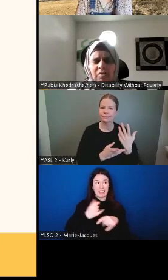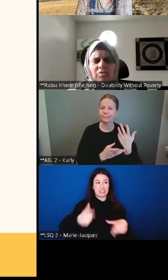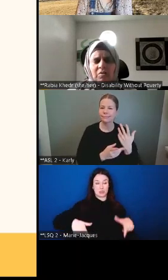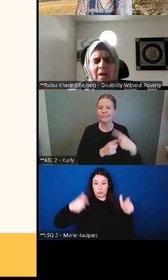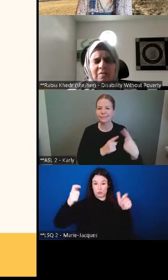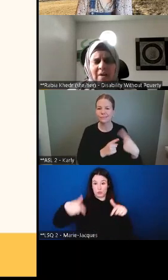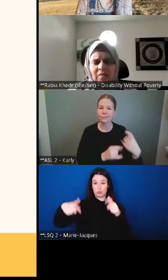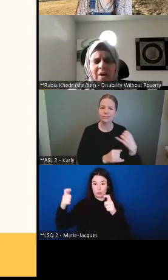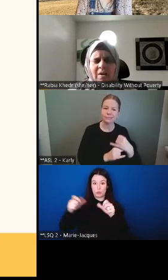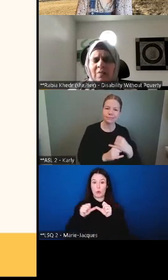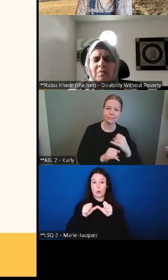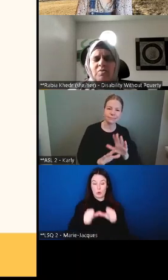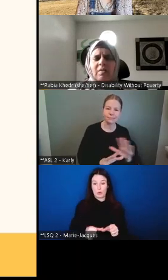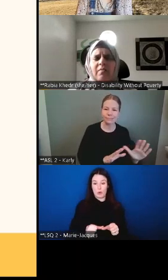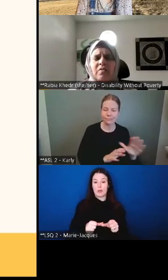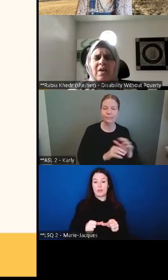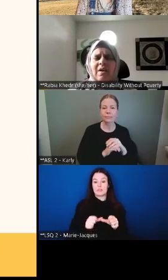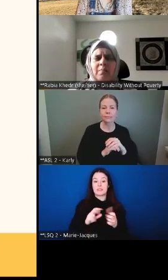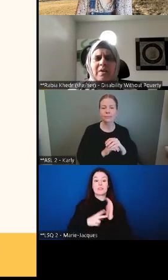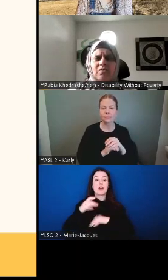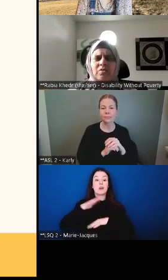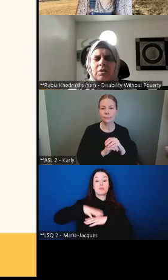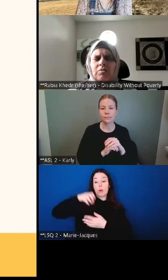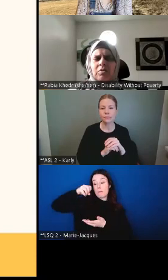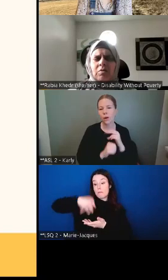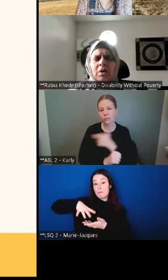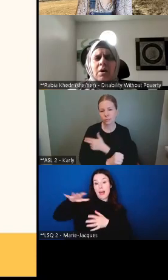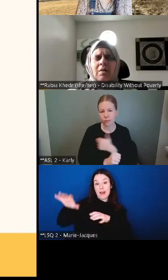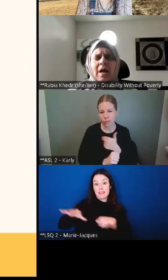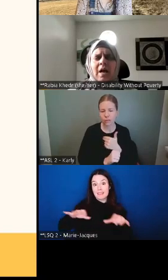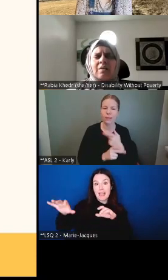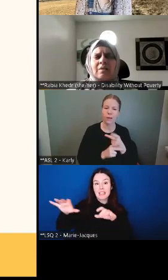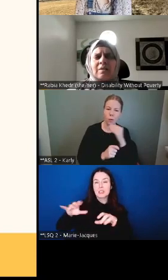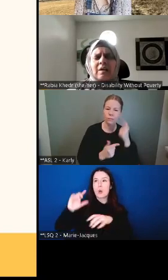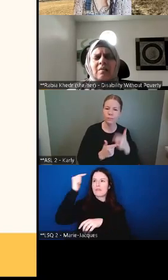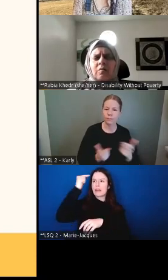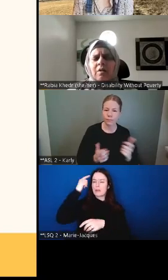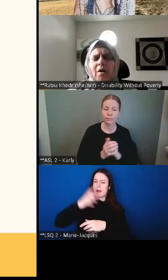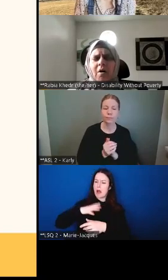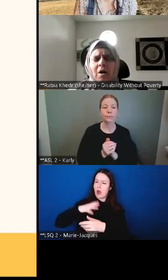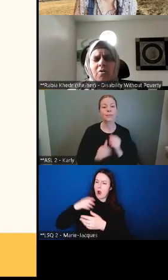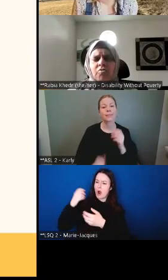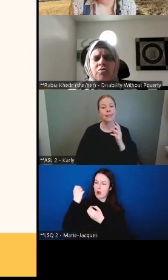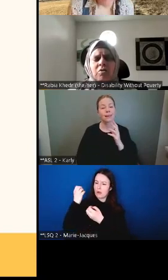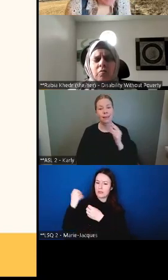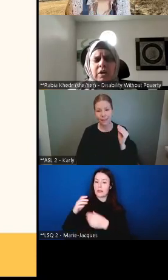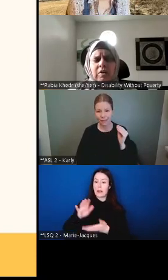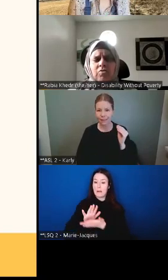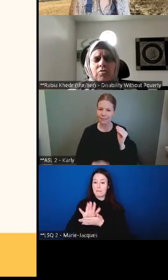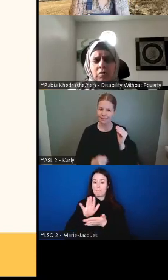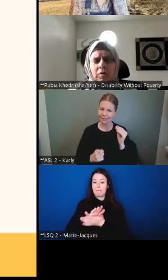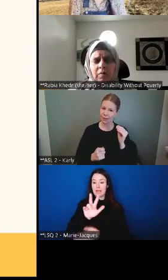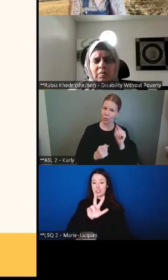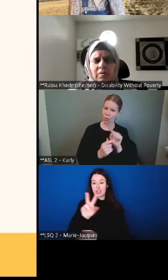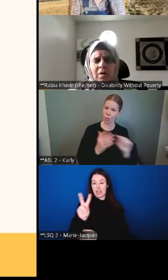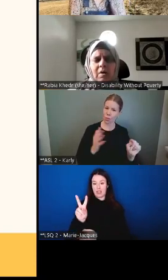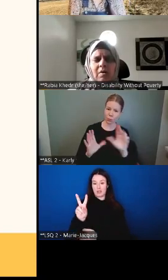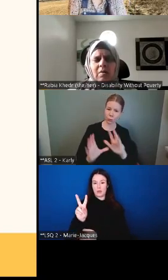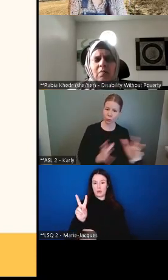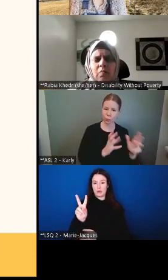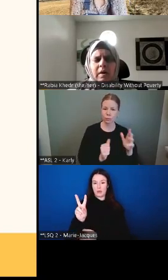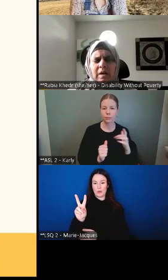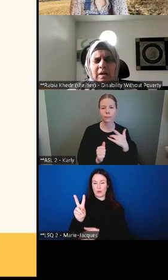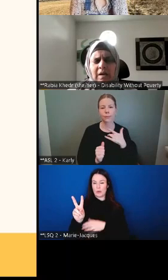consultations identified, as Michelle loves to say on page 32, that these were the hard to reach groups.